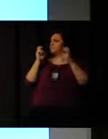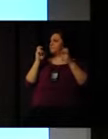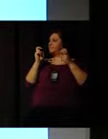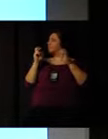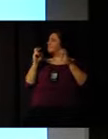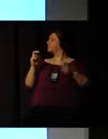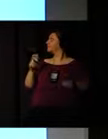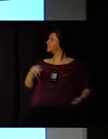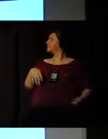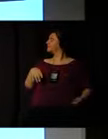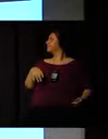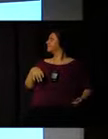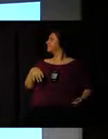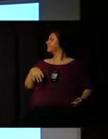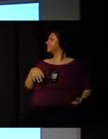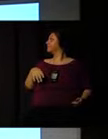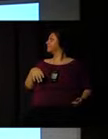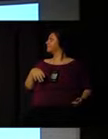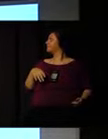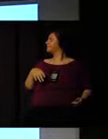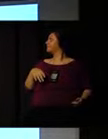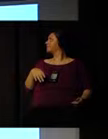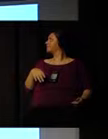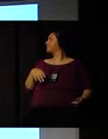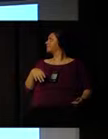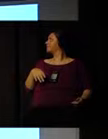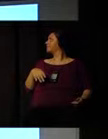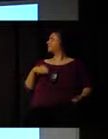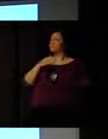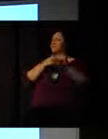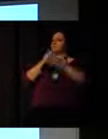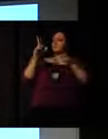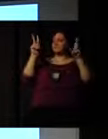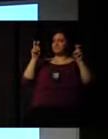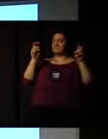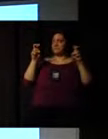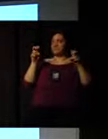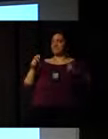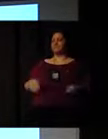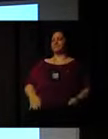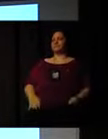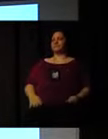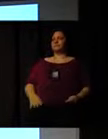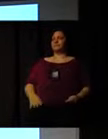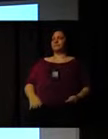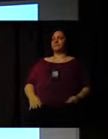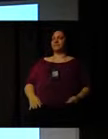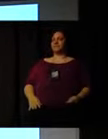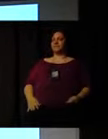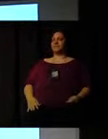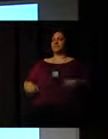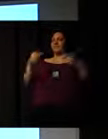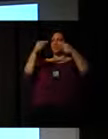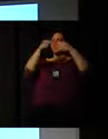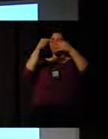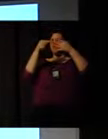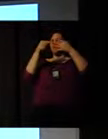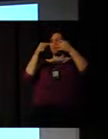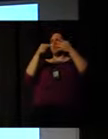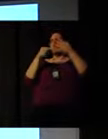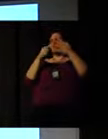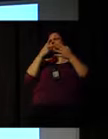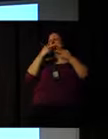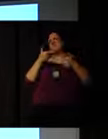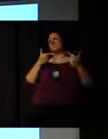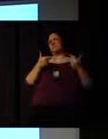perhaps the topics could be a little bit boring, especially because